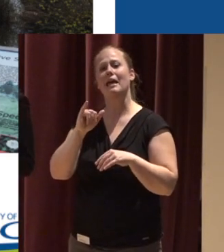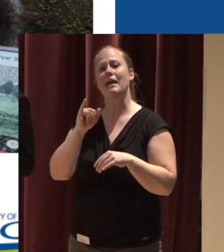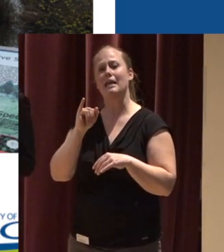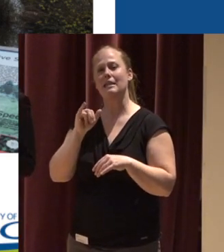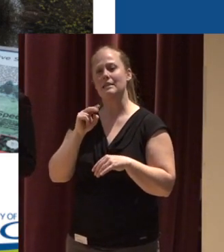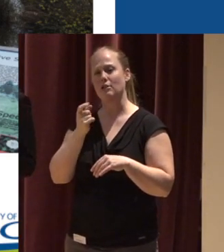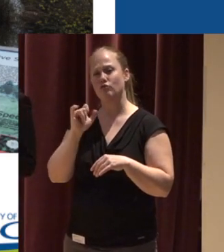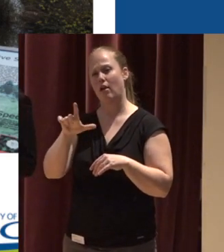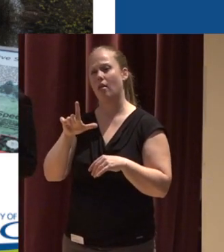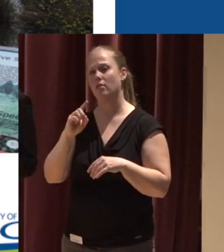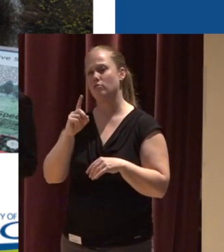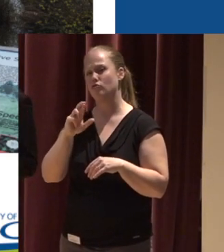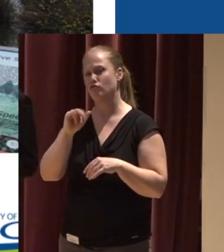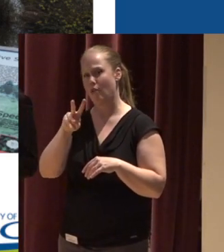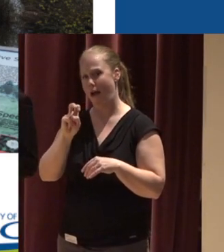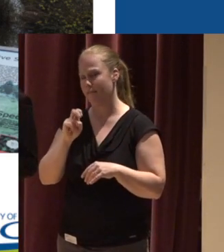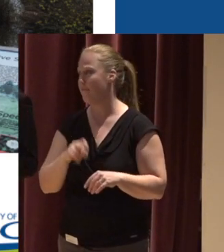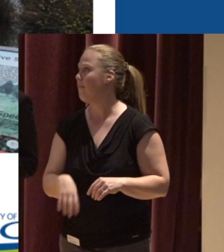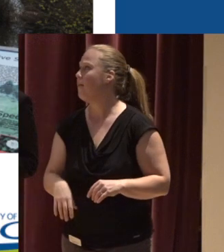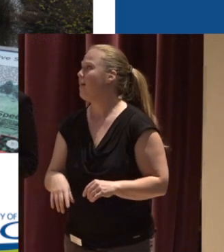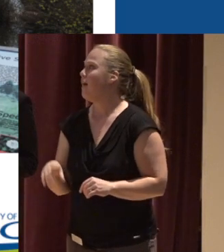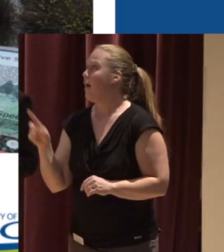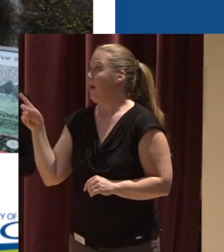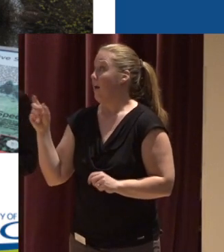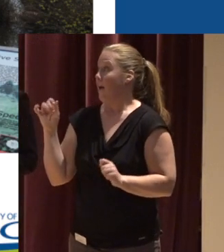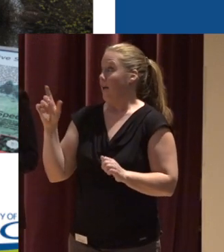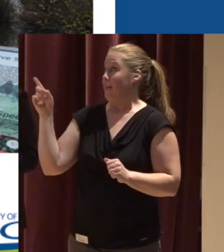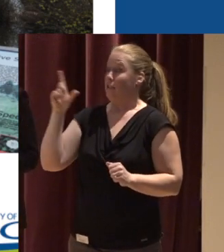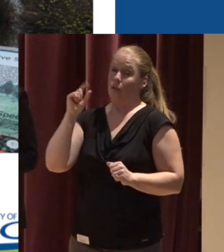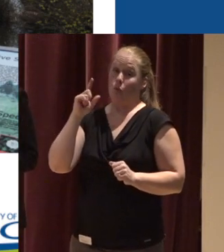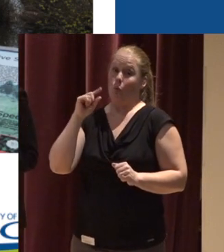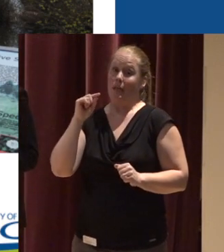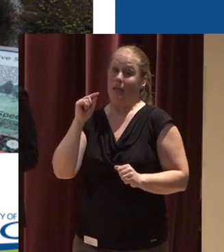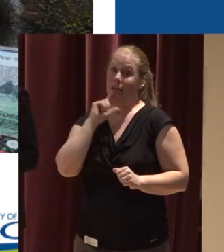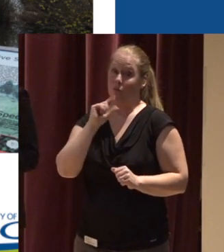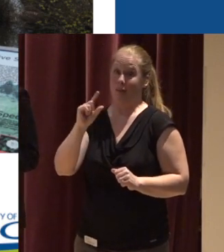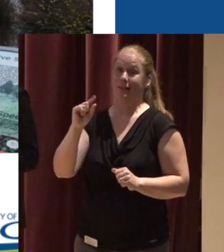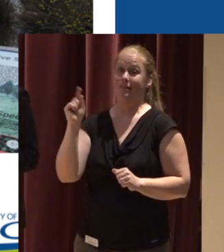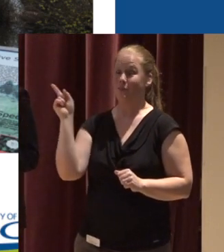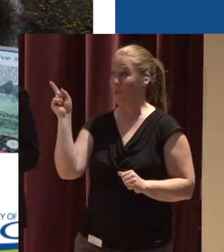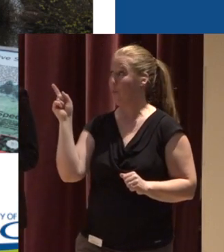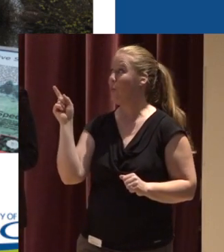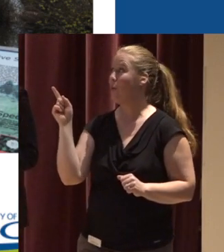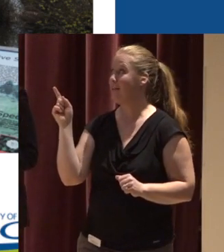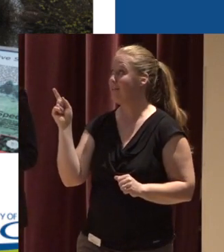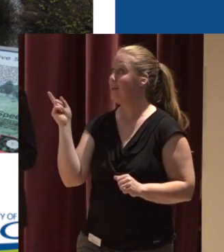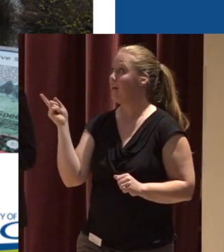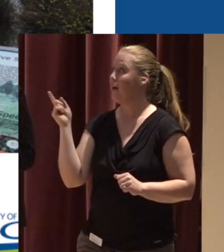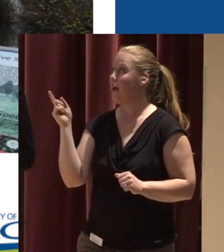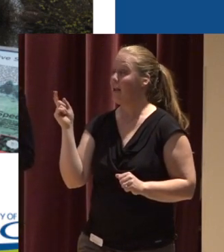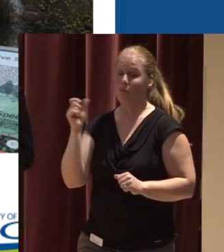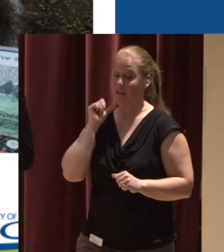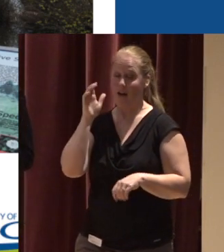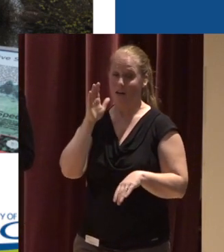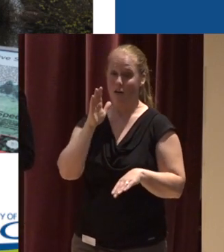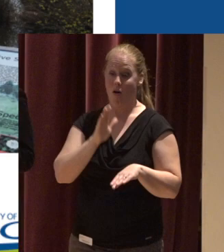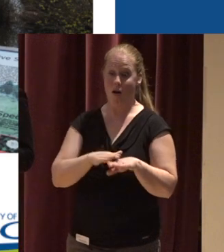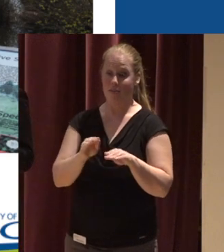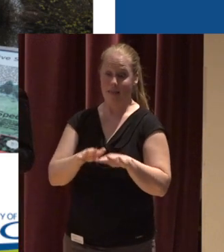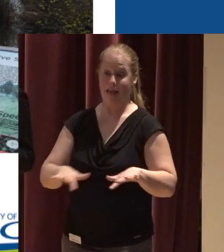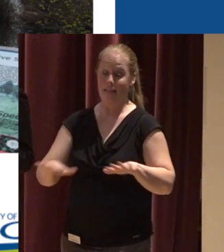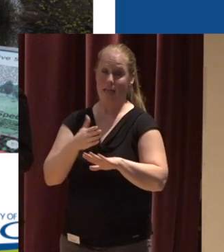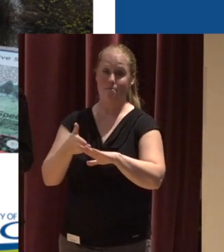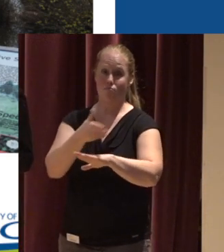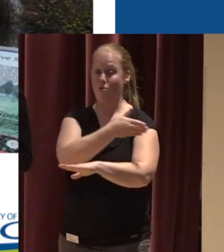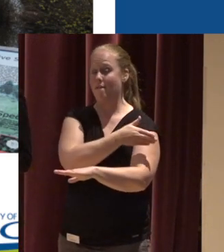mitigation wetland So it's kind of incredible to see But this is almost 20 years old And it was not actually on the landscape previously